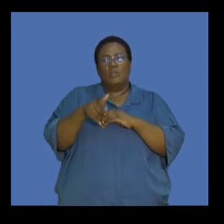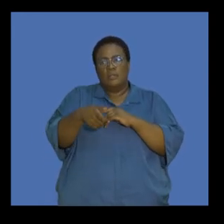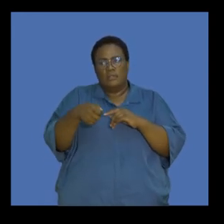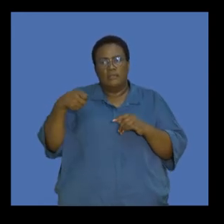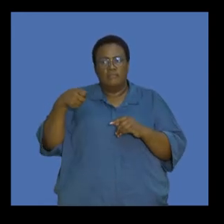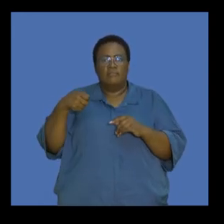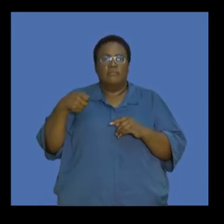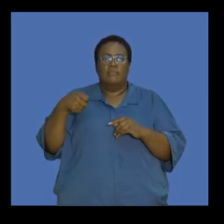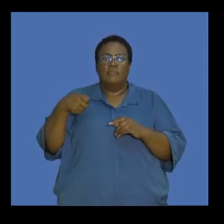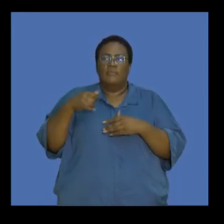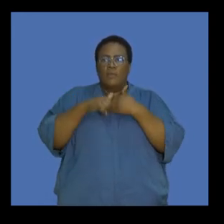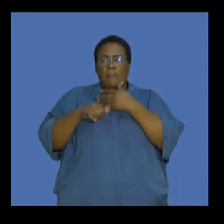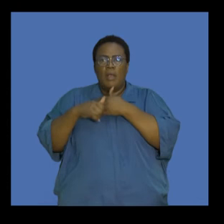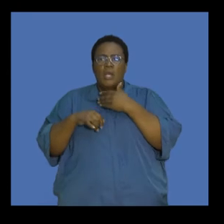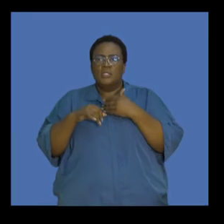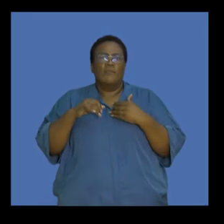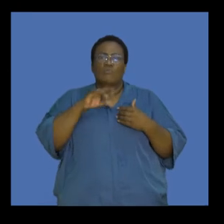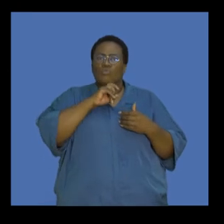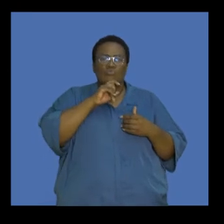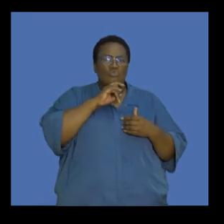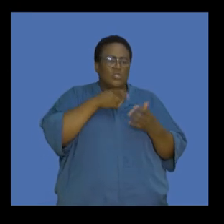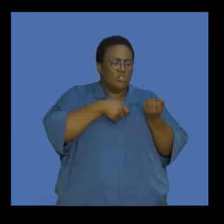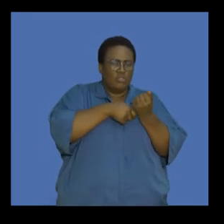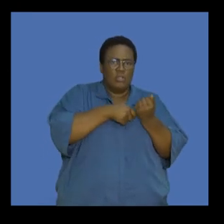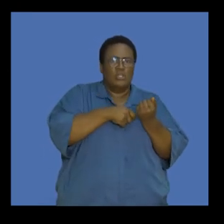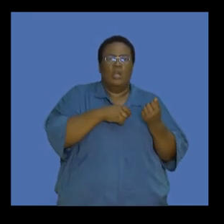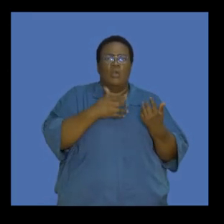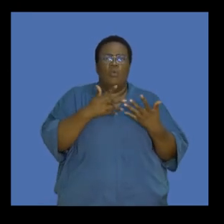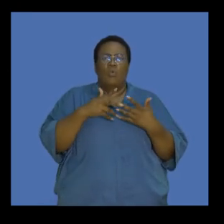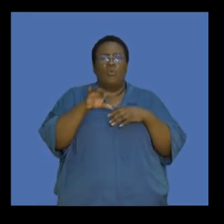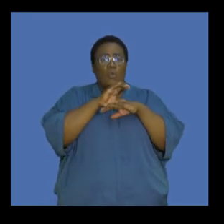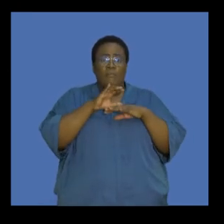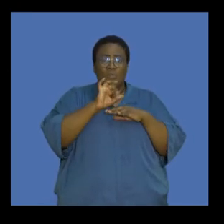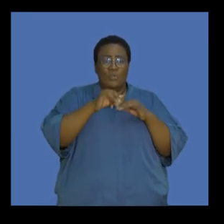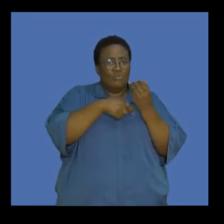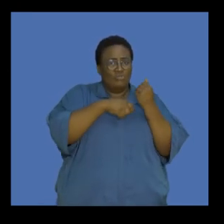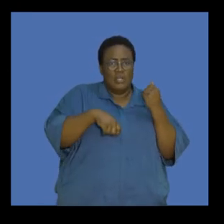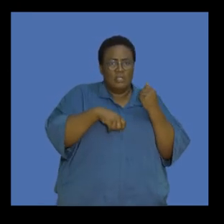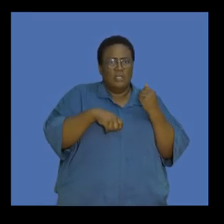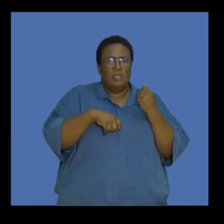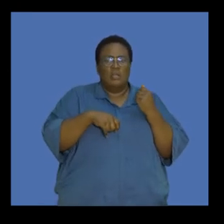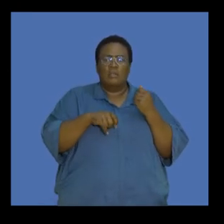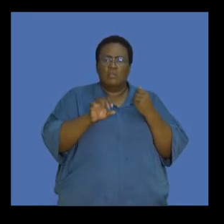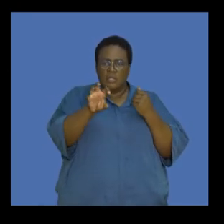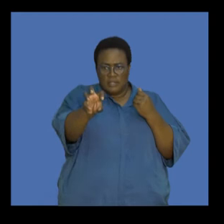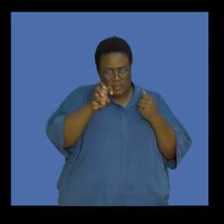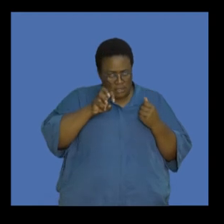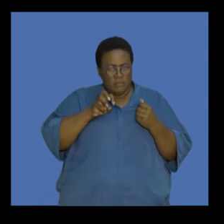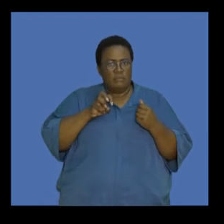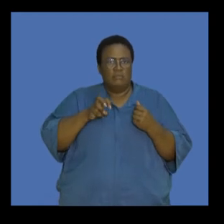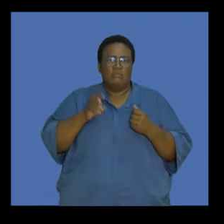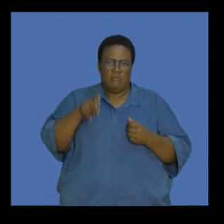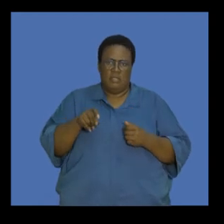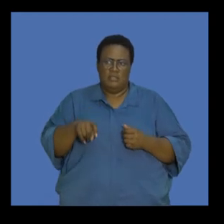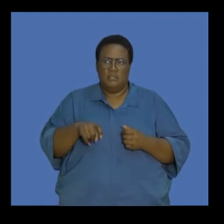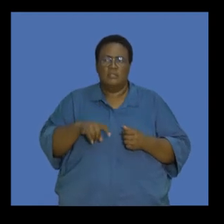months will reduce that. So if you're not using your charger or if your computer is not being charged, disconnect the charger from that which means